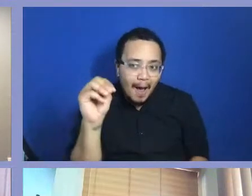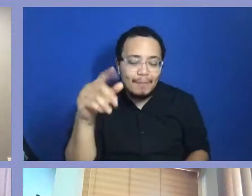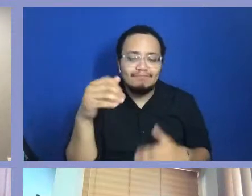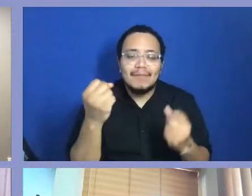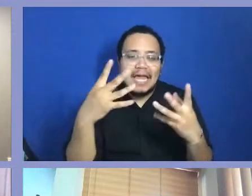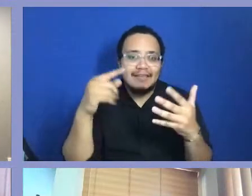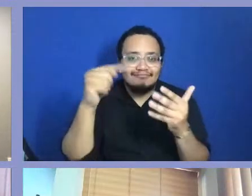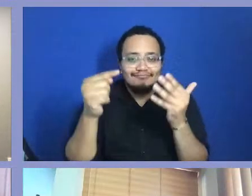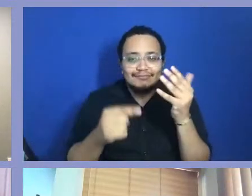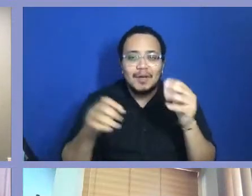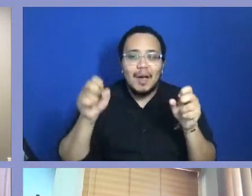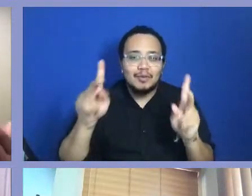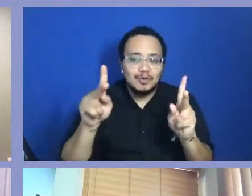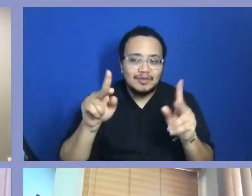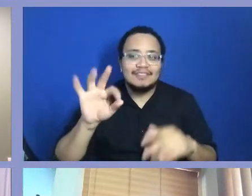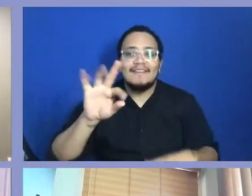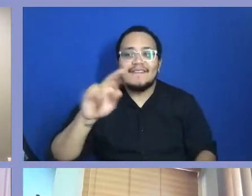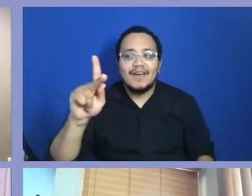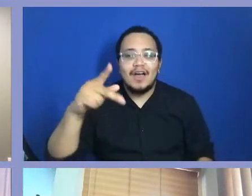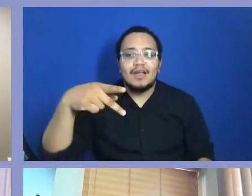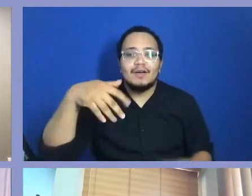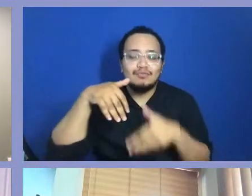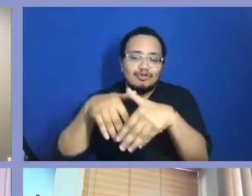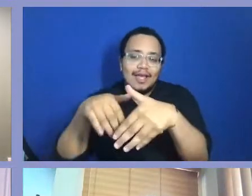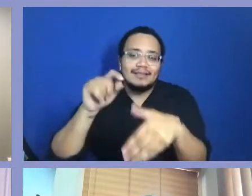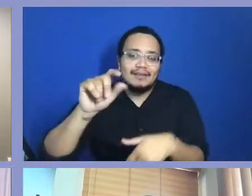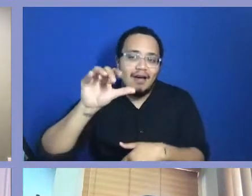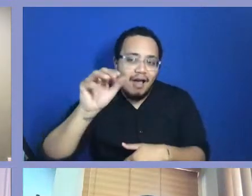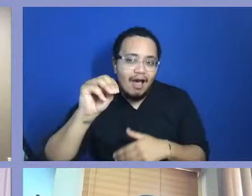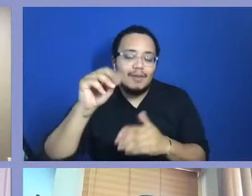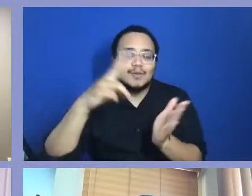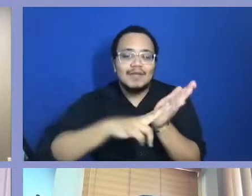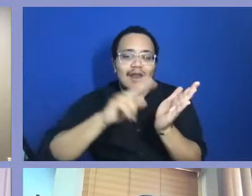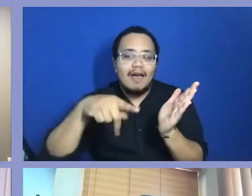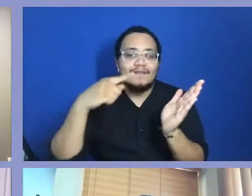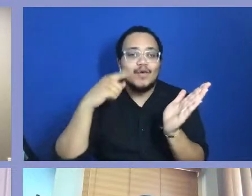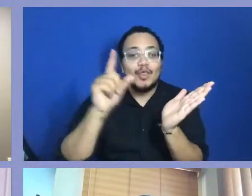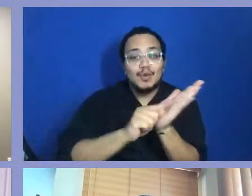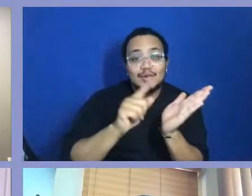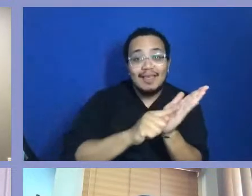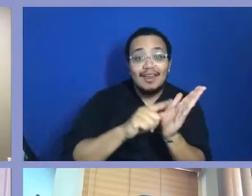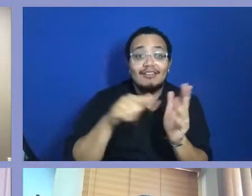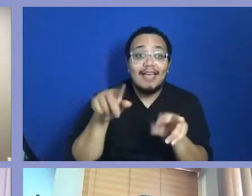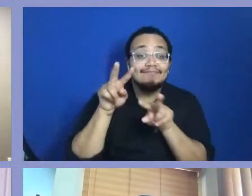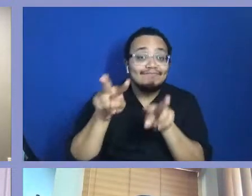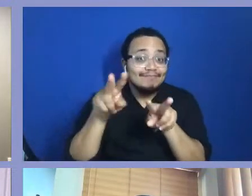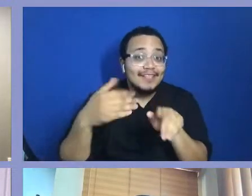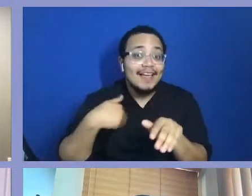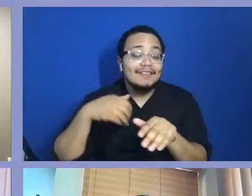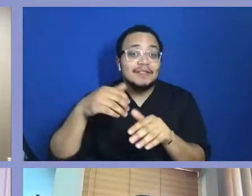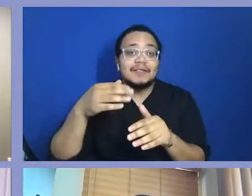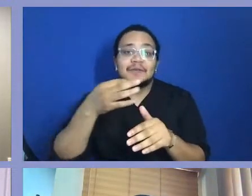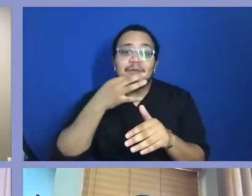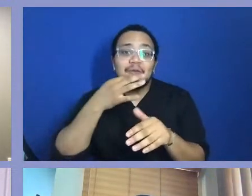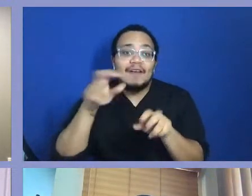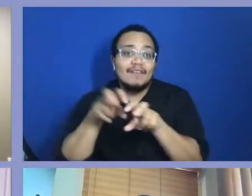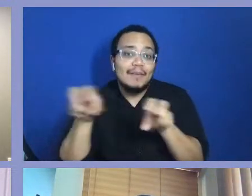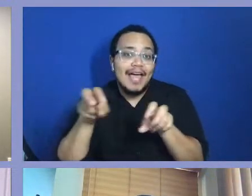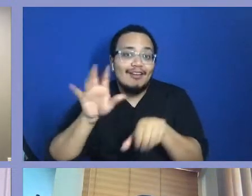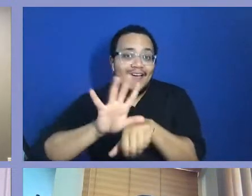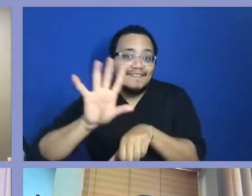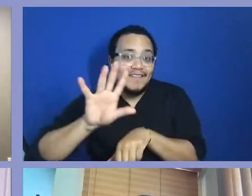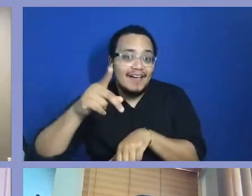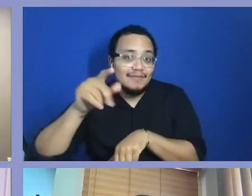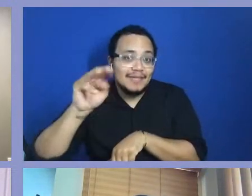you. So that is funkparade.com to sign up for the newsletters. And stay tuned. And we're going to have another amazing conversation coming to you guys at 5 o